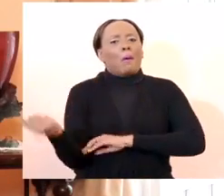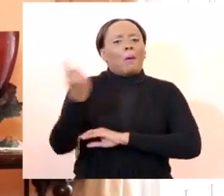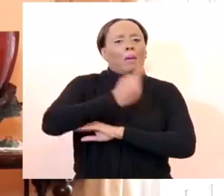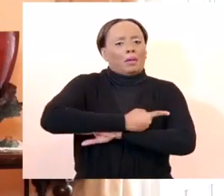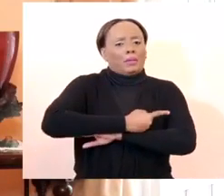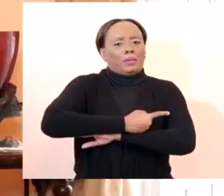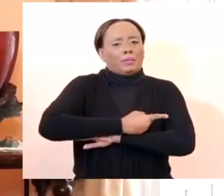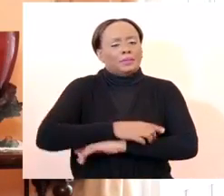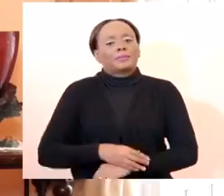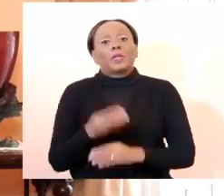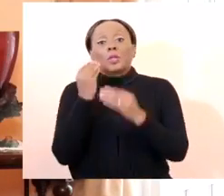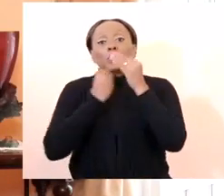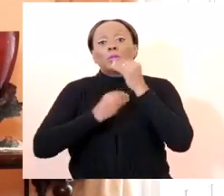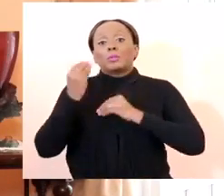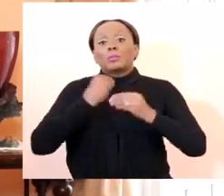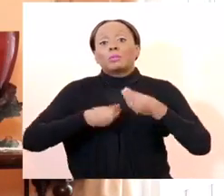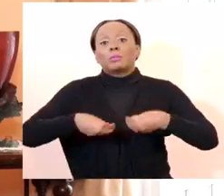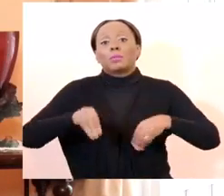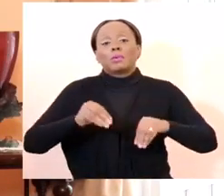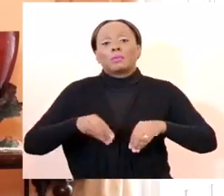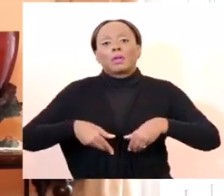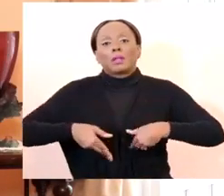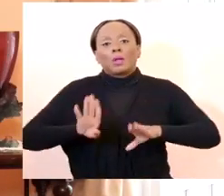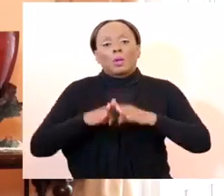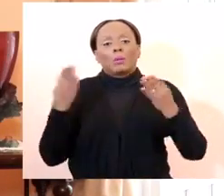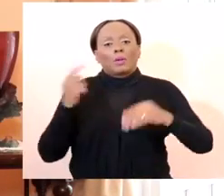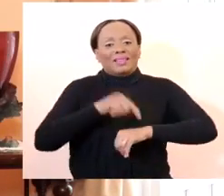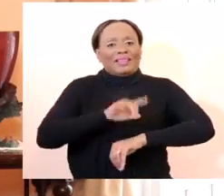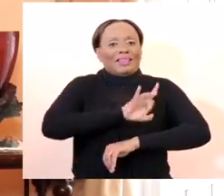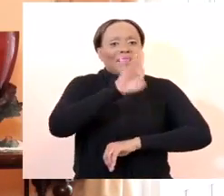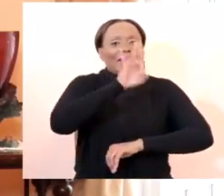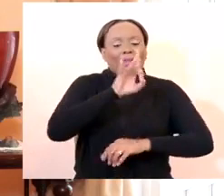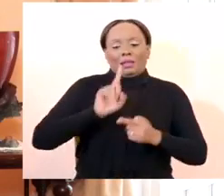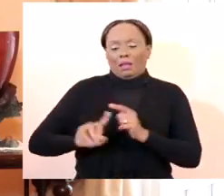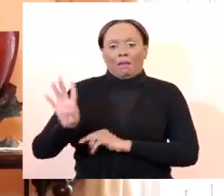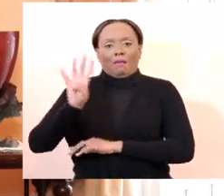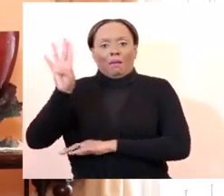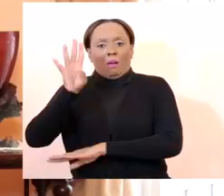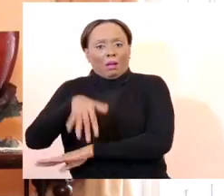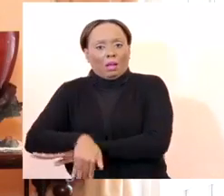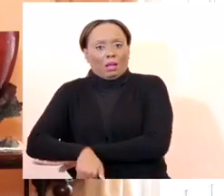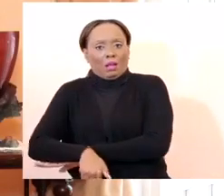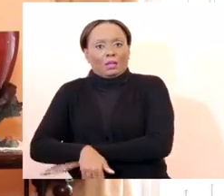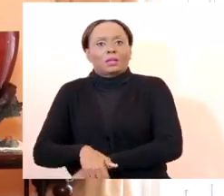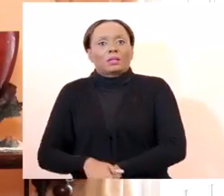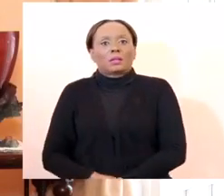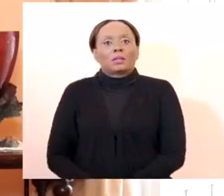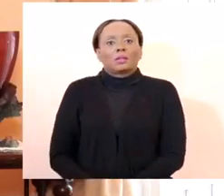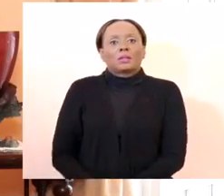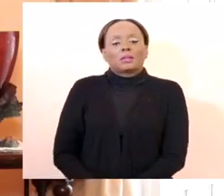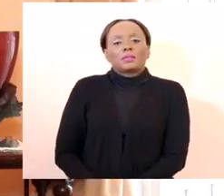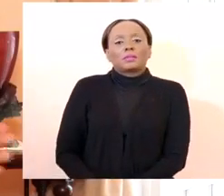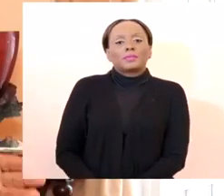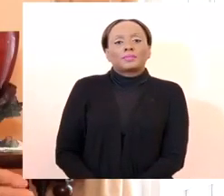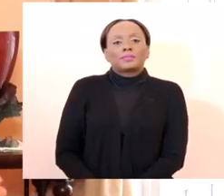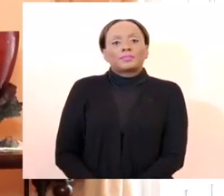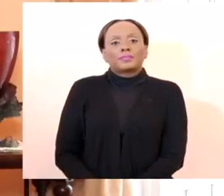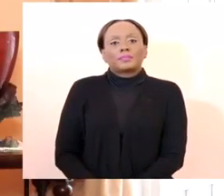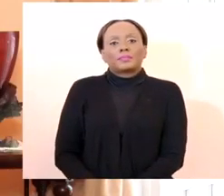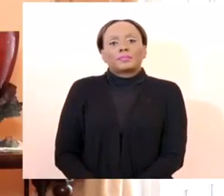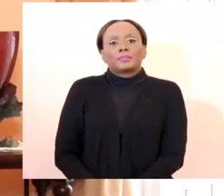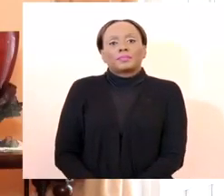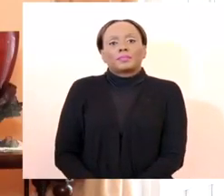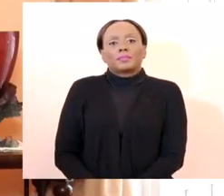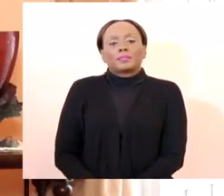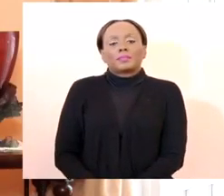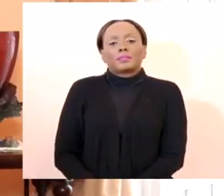Supermarkets will be allowed to operate between the hours of 8 a.m. and 4 p.m. and I should make it clear here that mini-marts